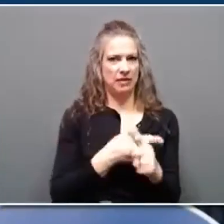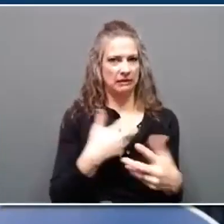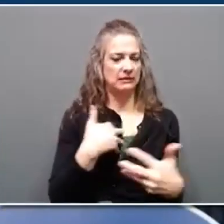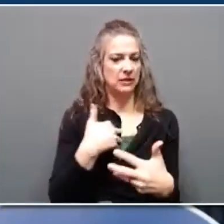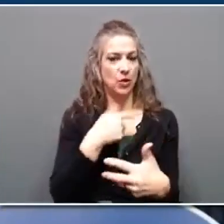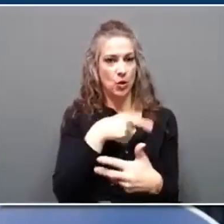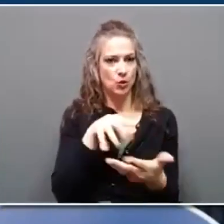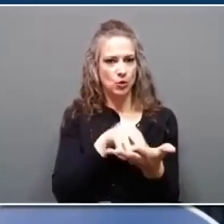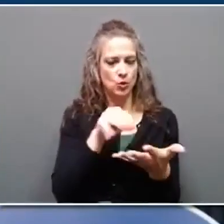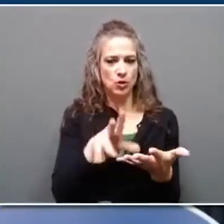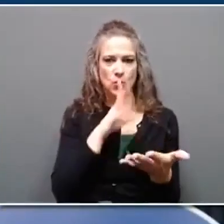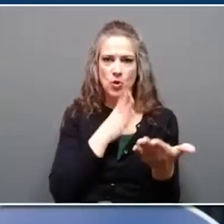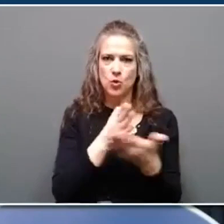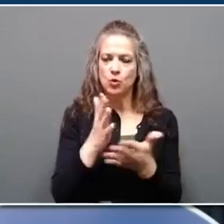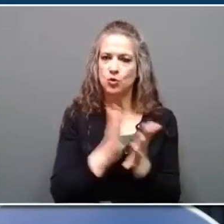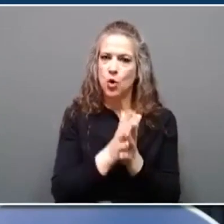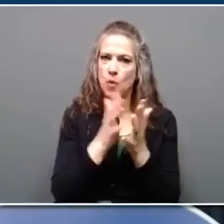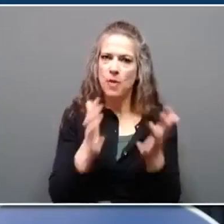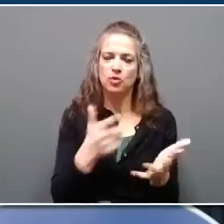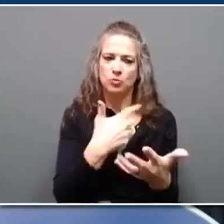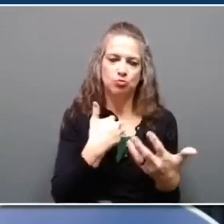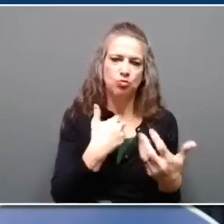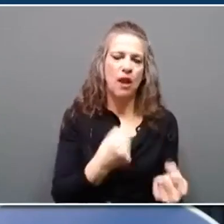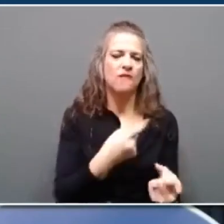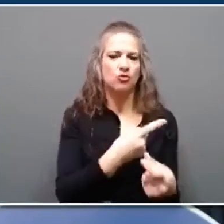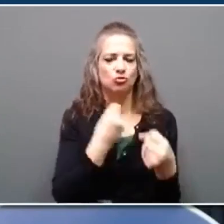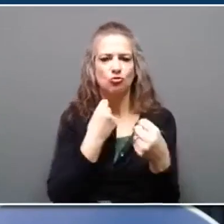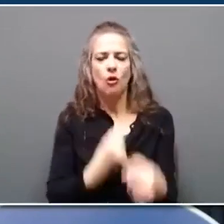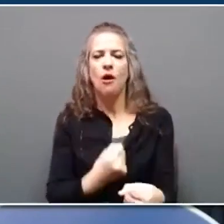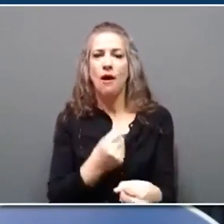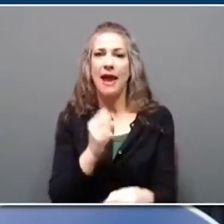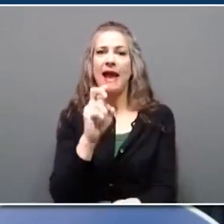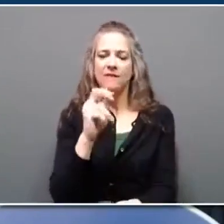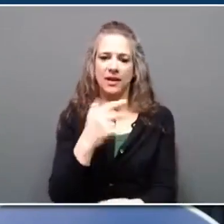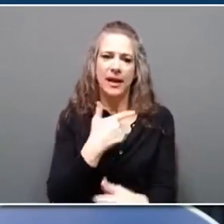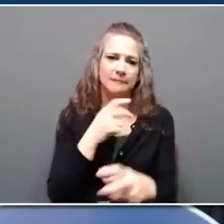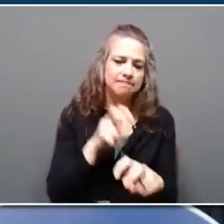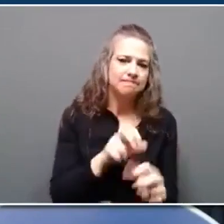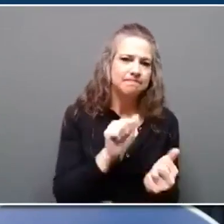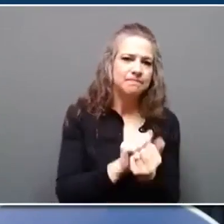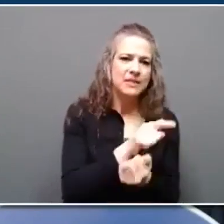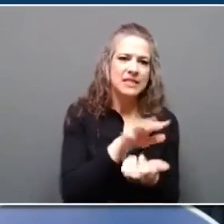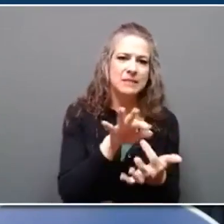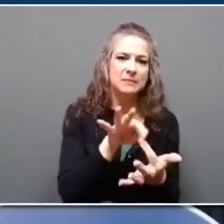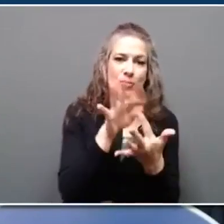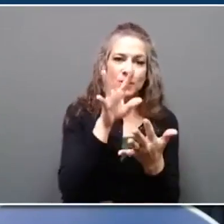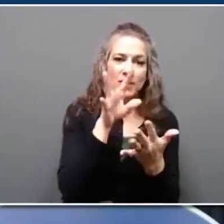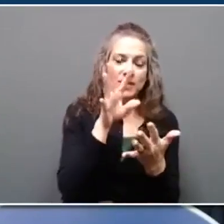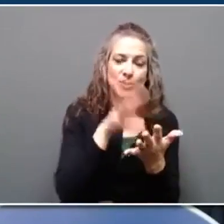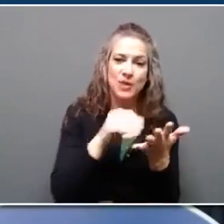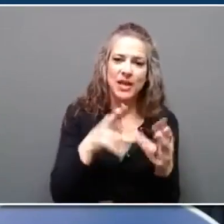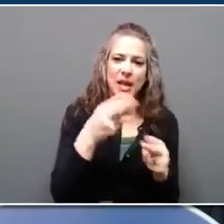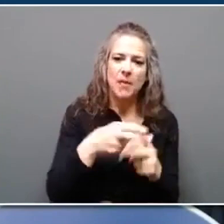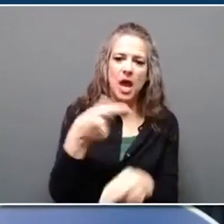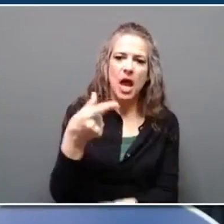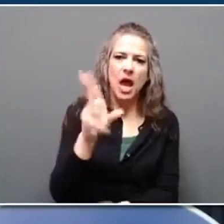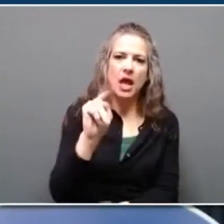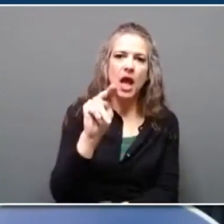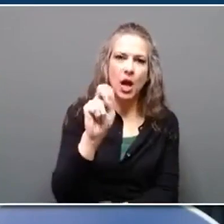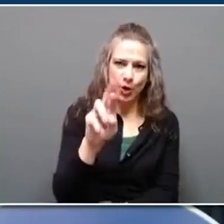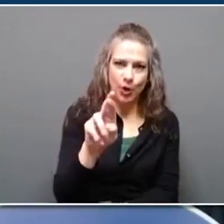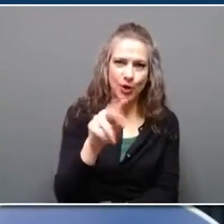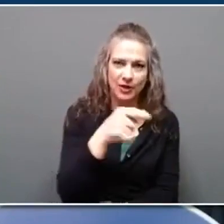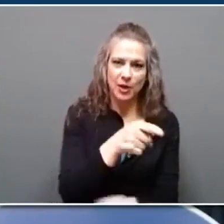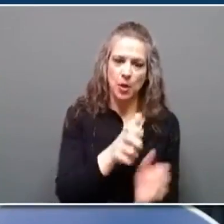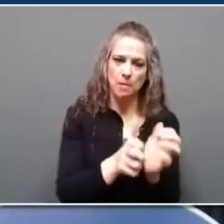been through so much and have been brave and strong, and I even got to spend some time with a special student, Gunner, who was the most severely